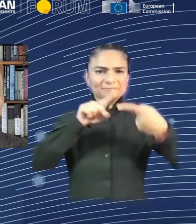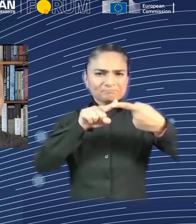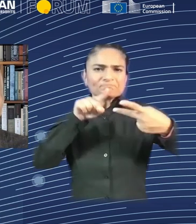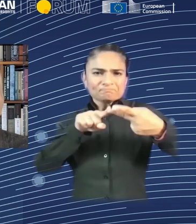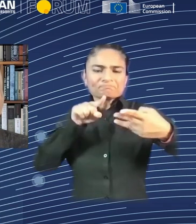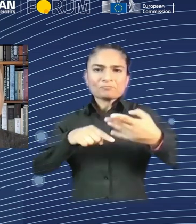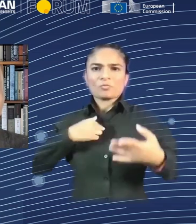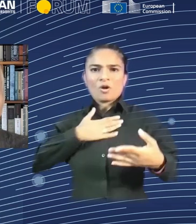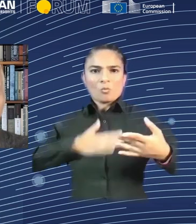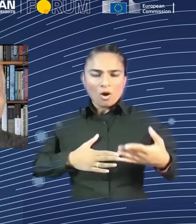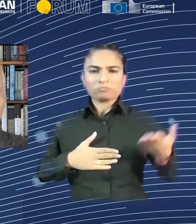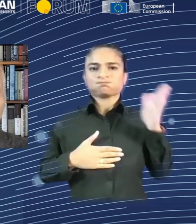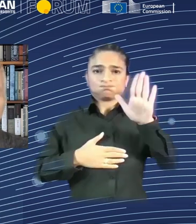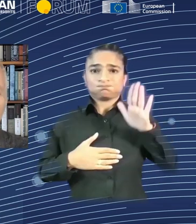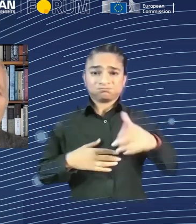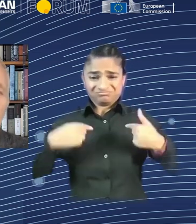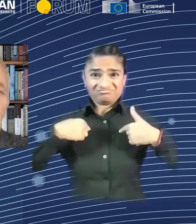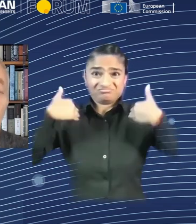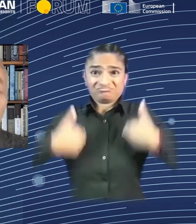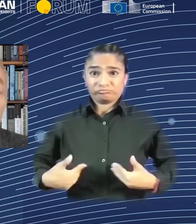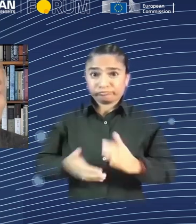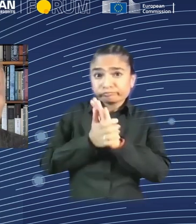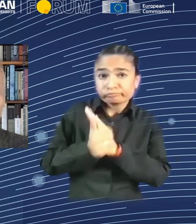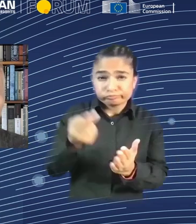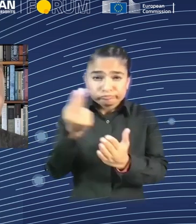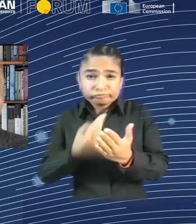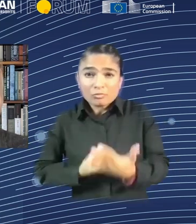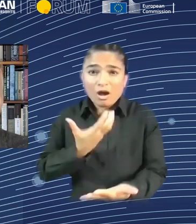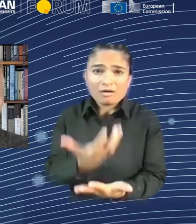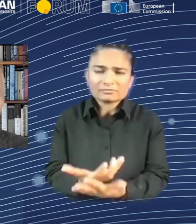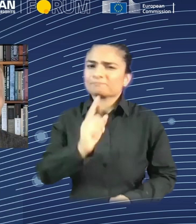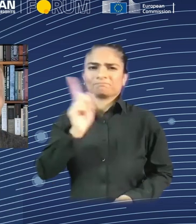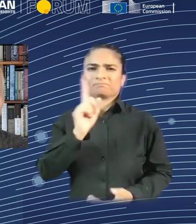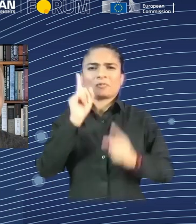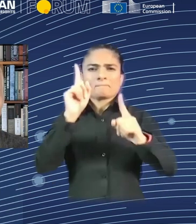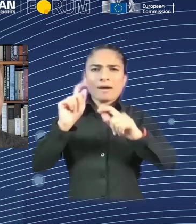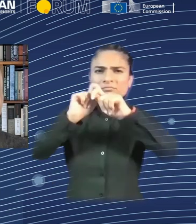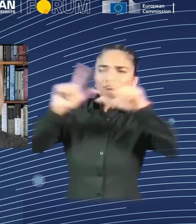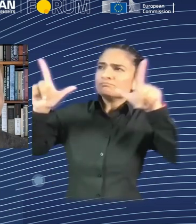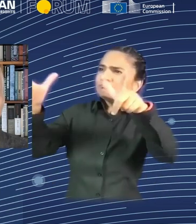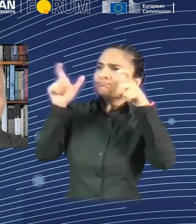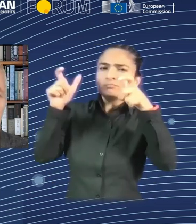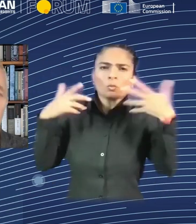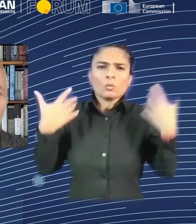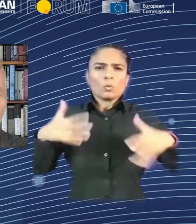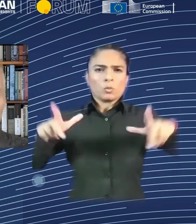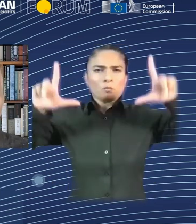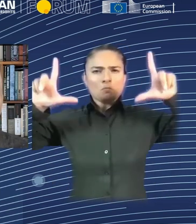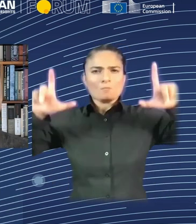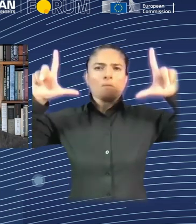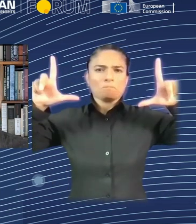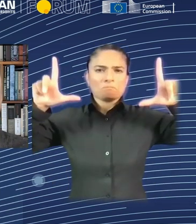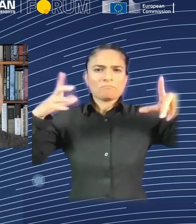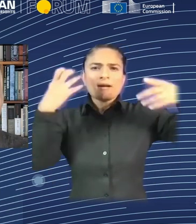an AI, really a conversation. This is a huge increase in human productivity, and as you've been hearing through this conference, this will affect